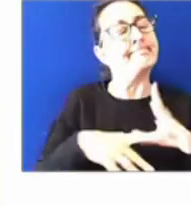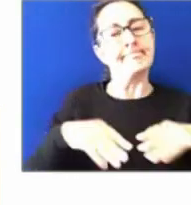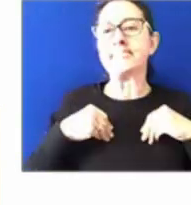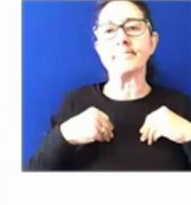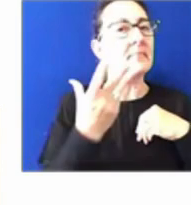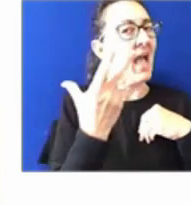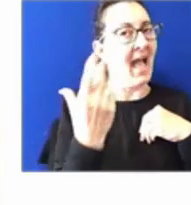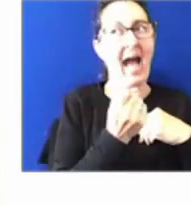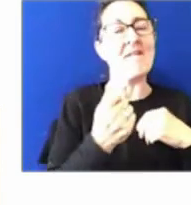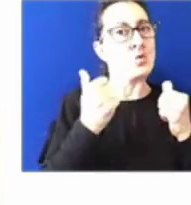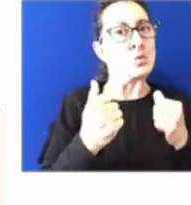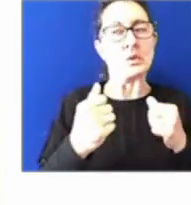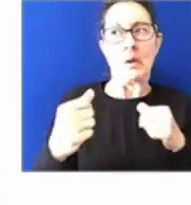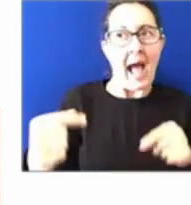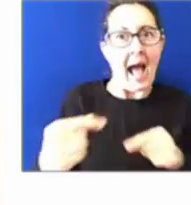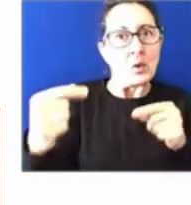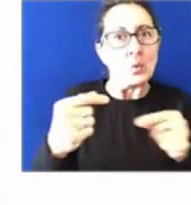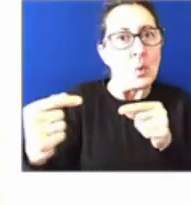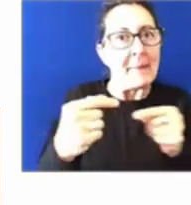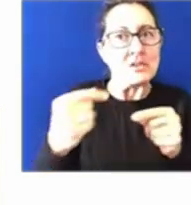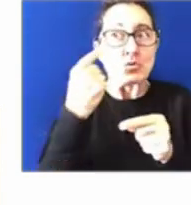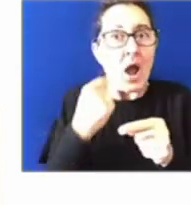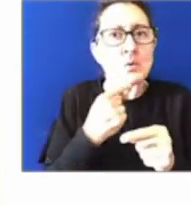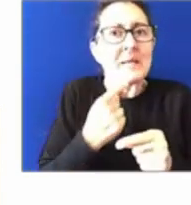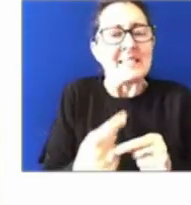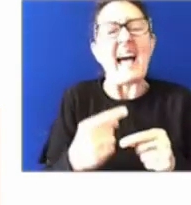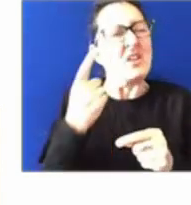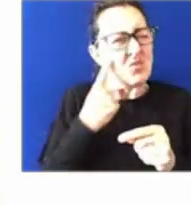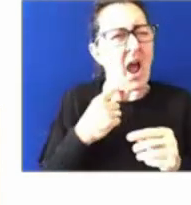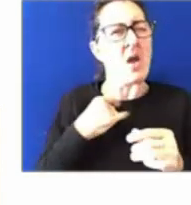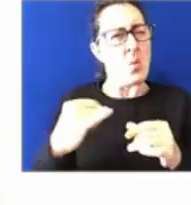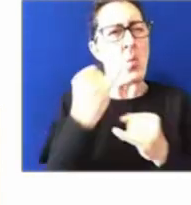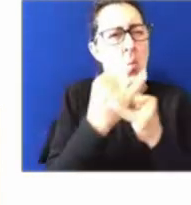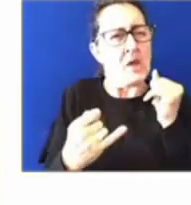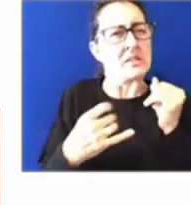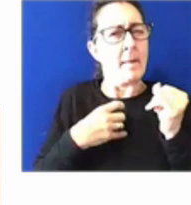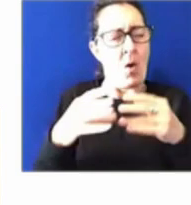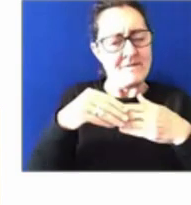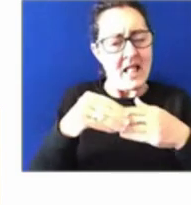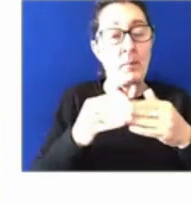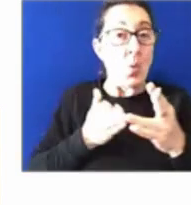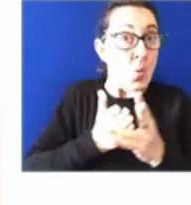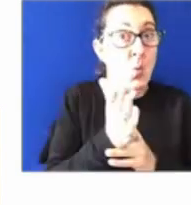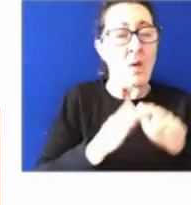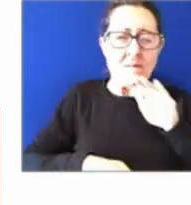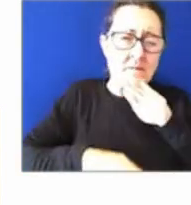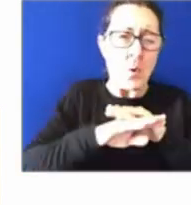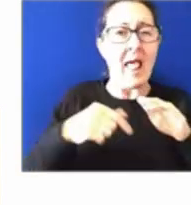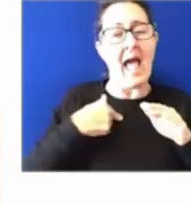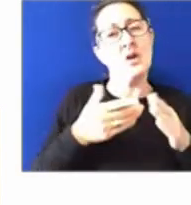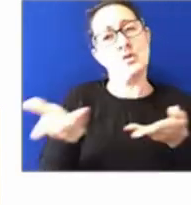flexibility across the service and embed flexible work as part of our employee value proposition.